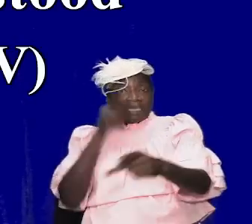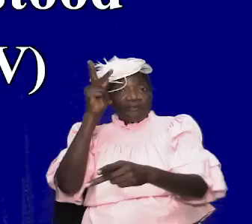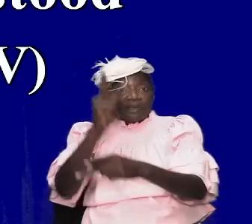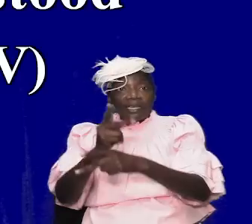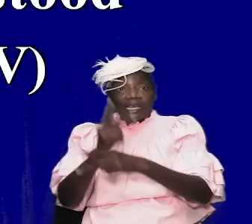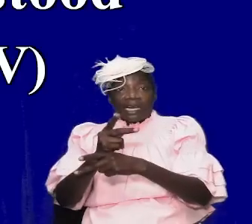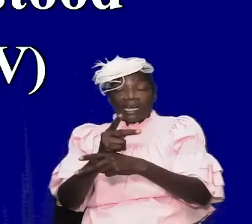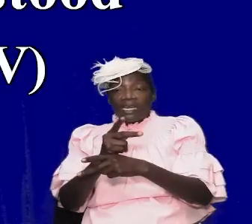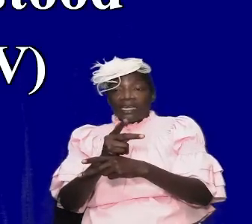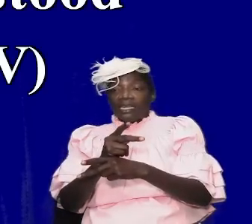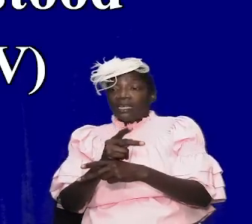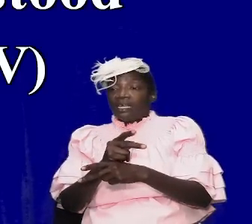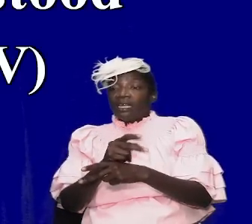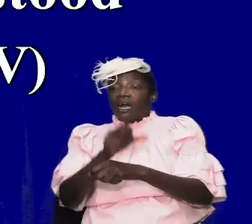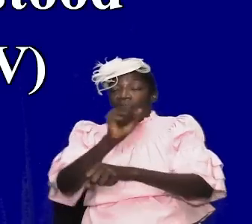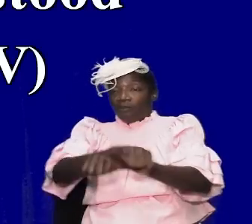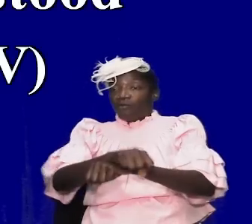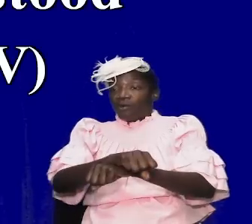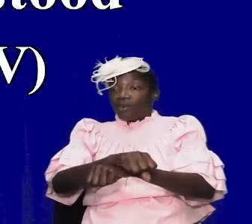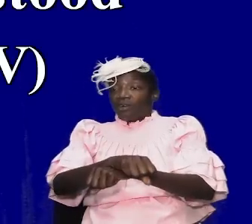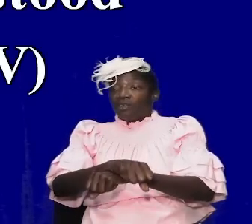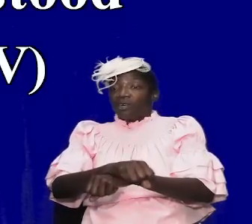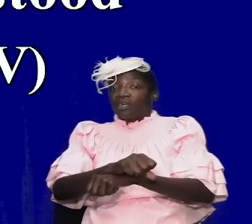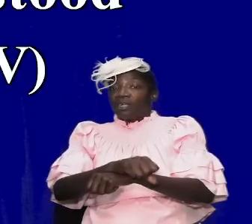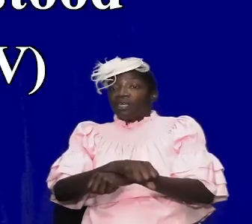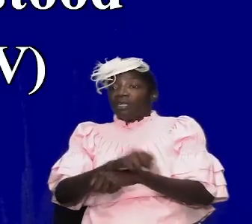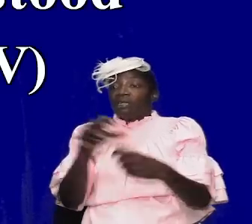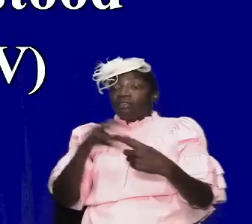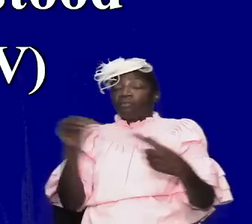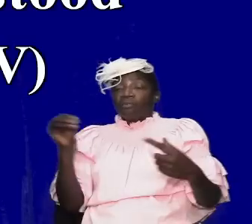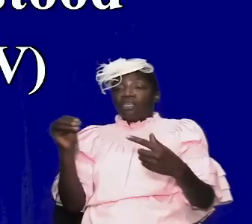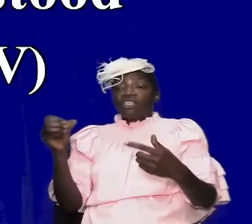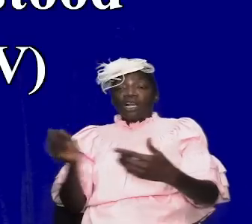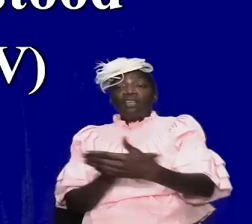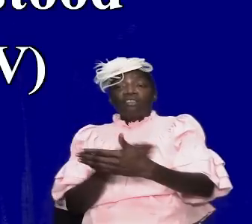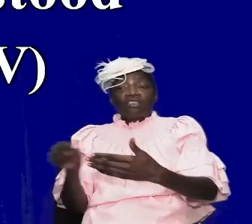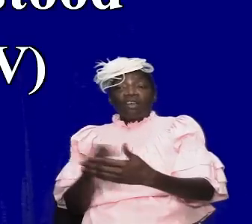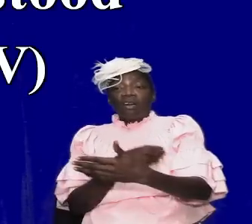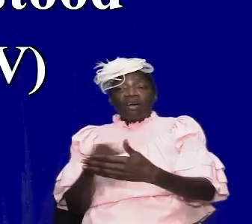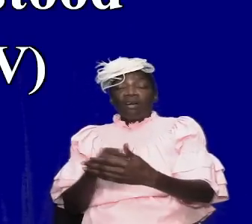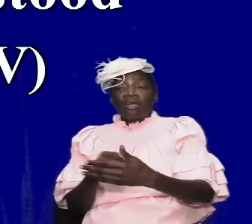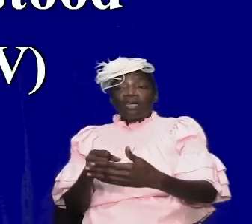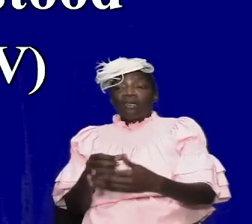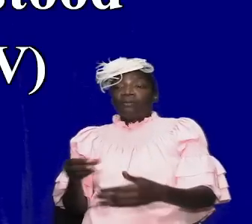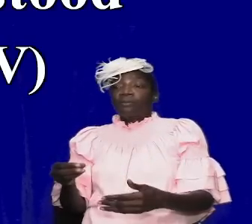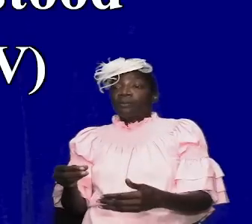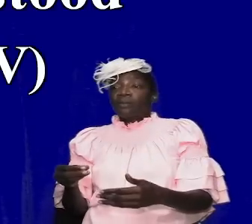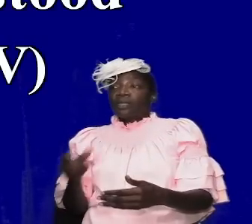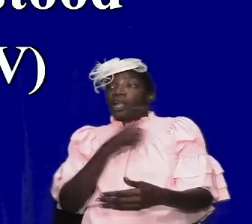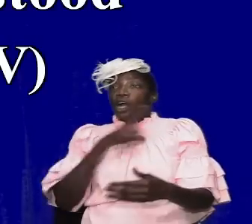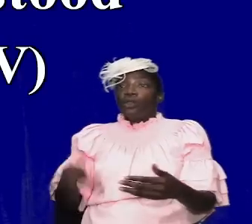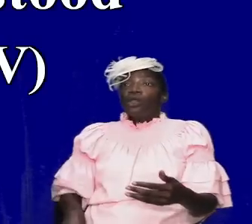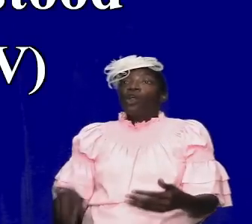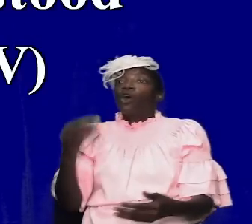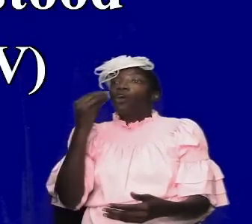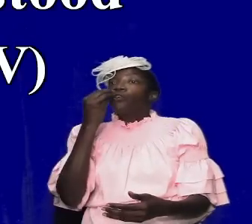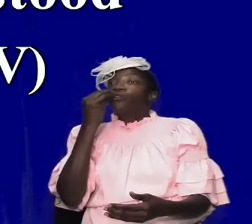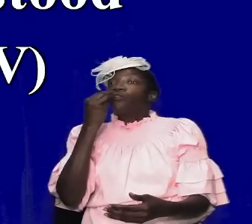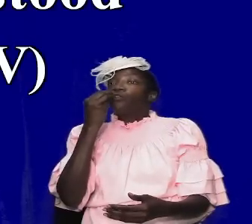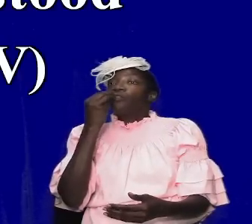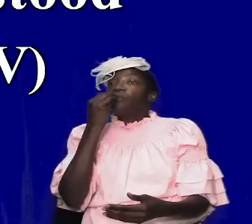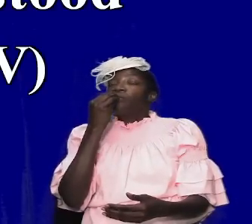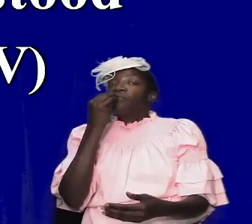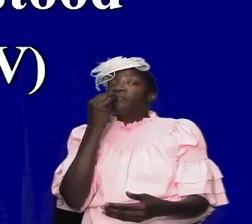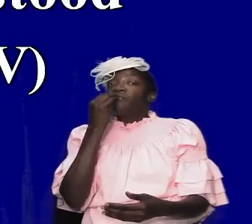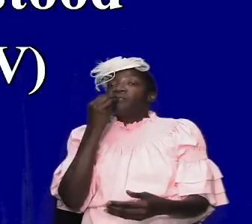they pull for certain psalms as they would go up and at passover they would sing a